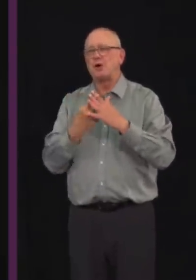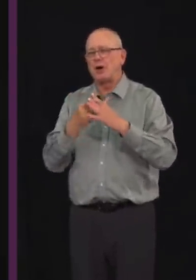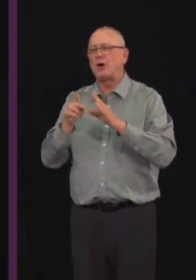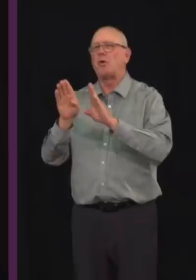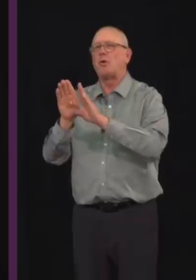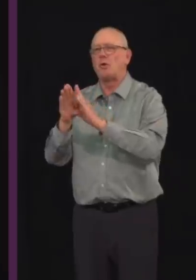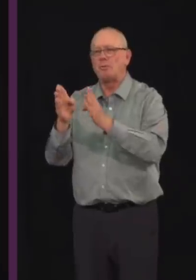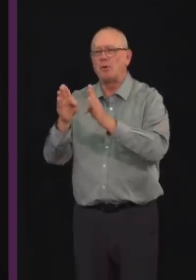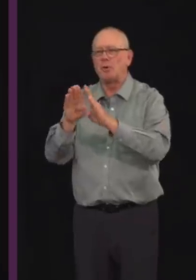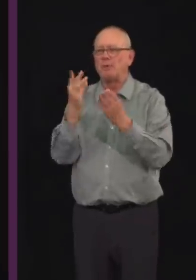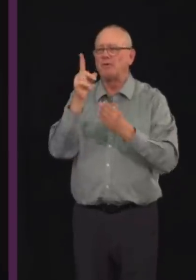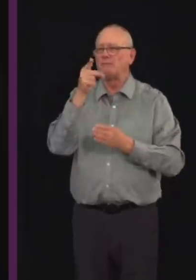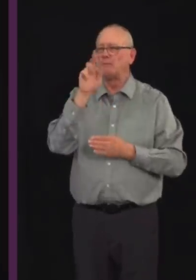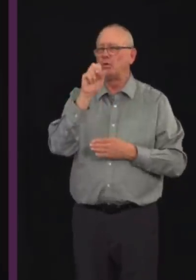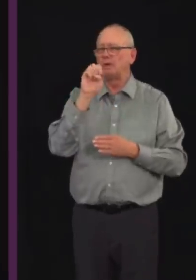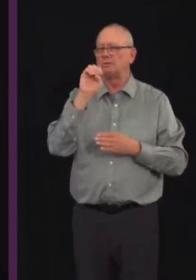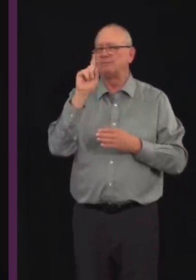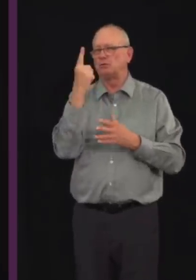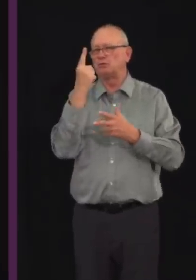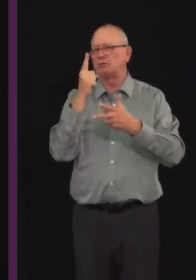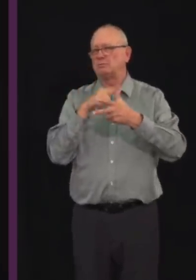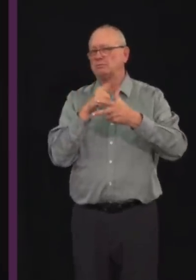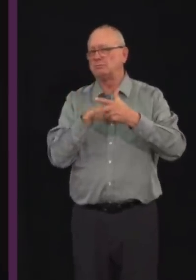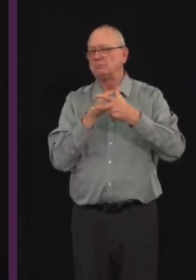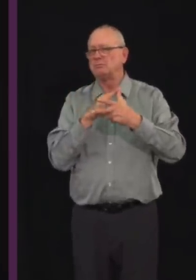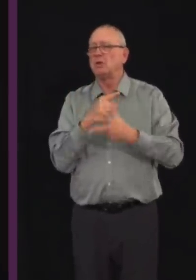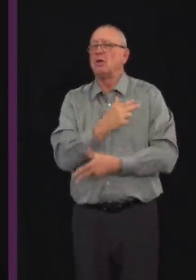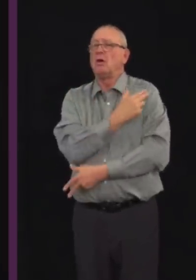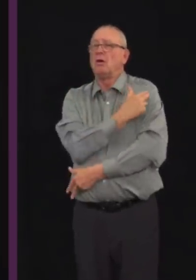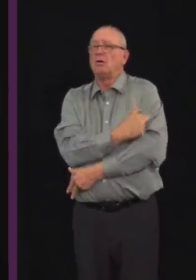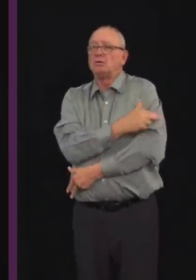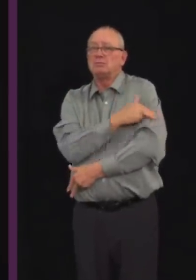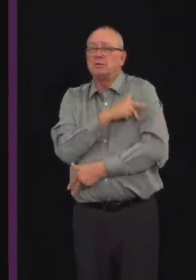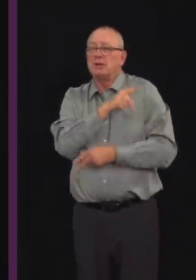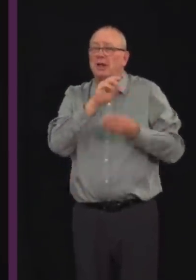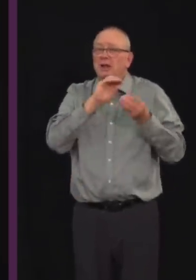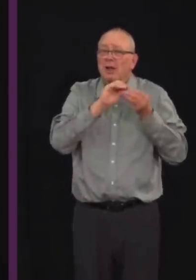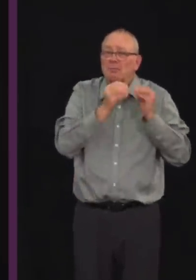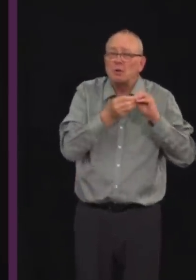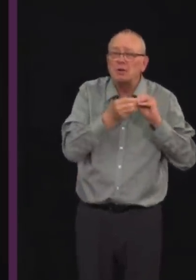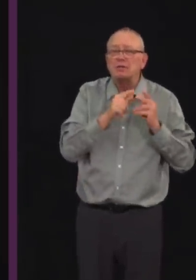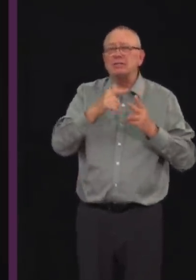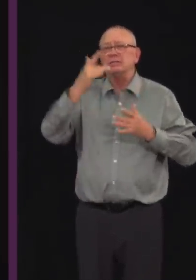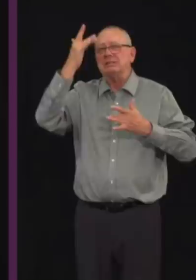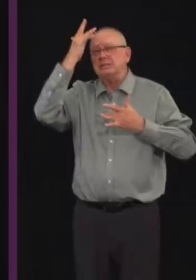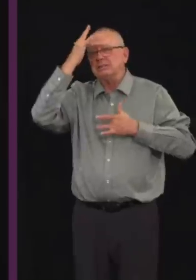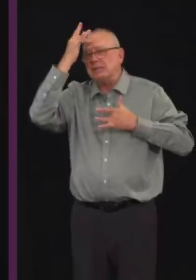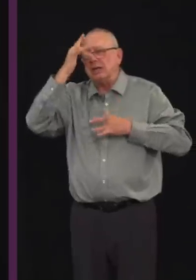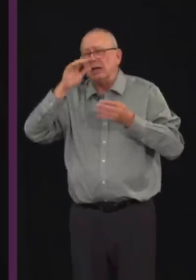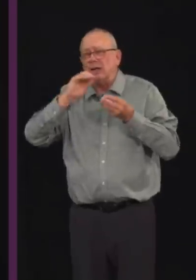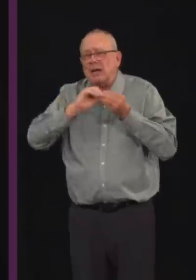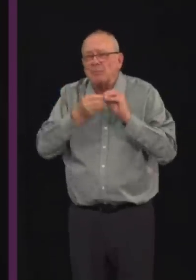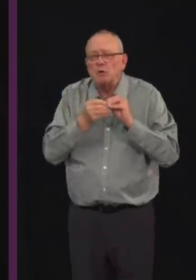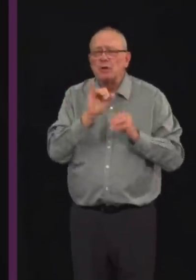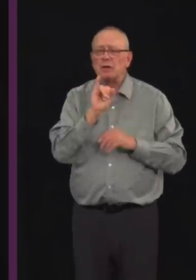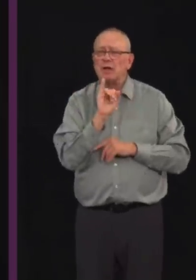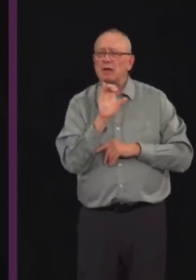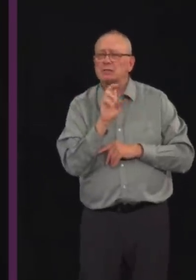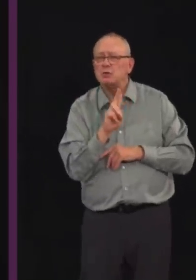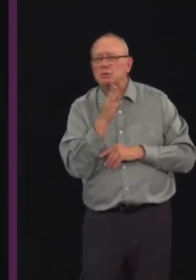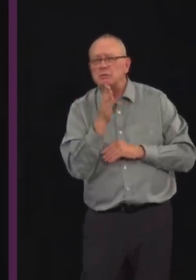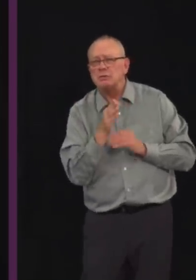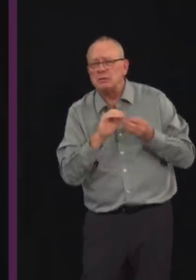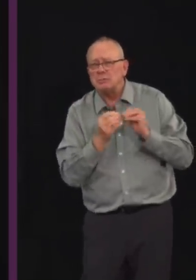has continued to decline even as the reopening has expanded and testing has increased.